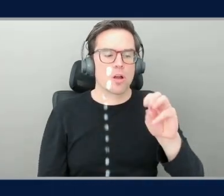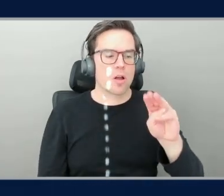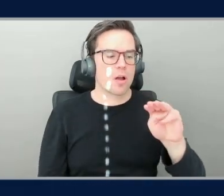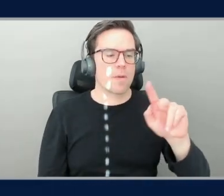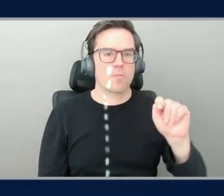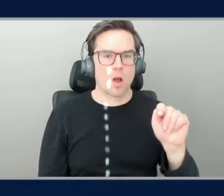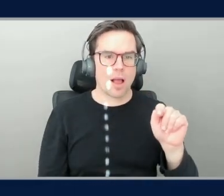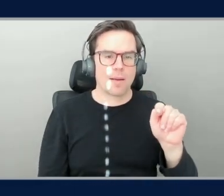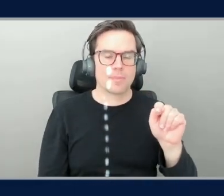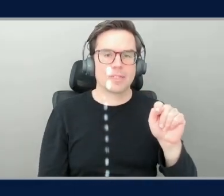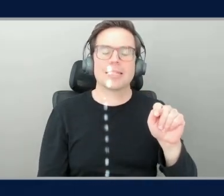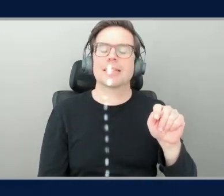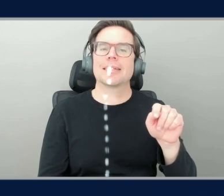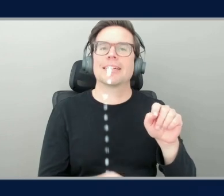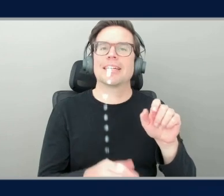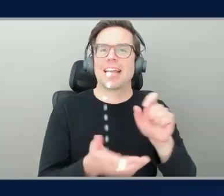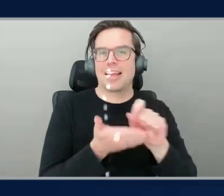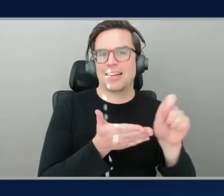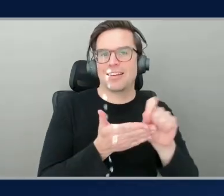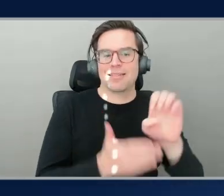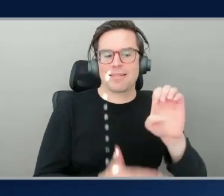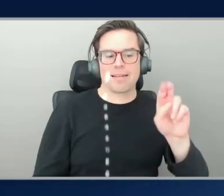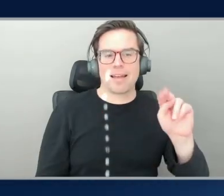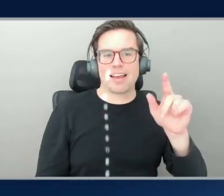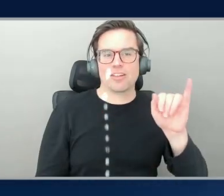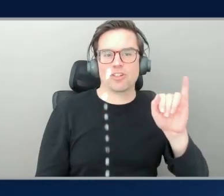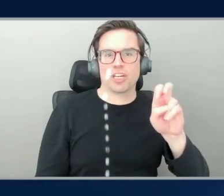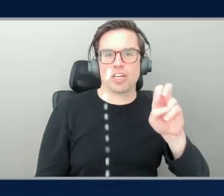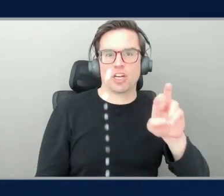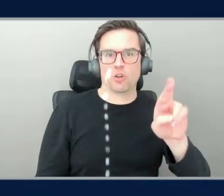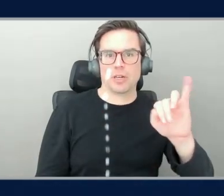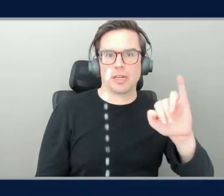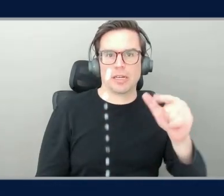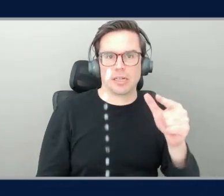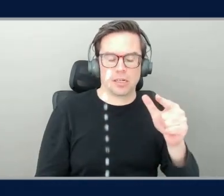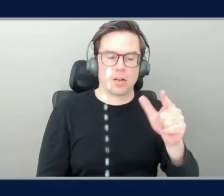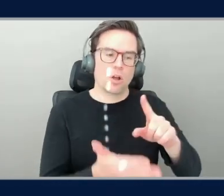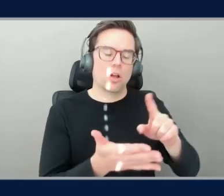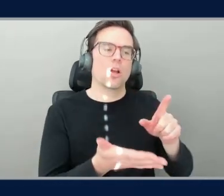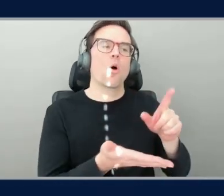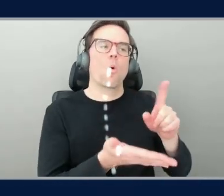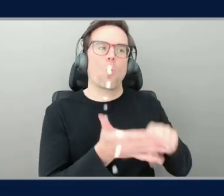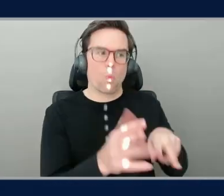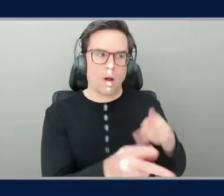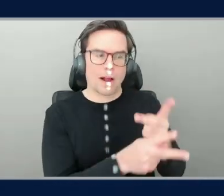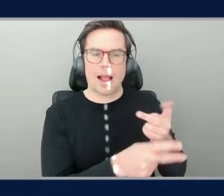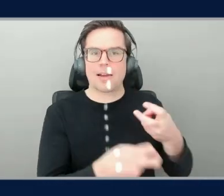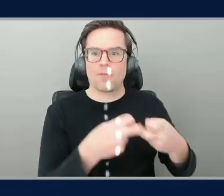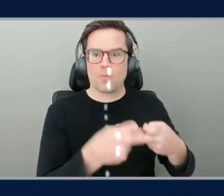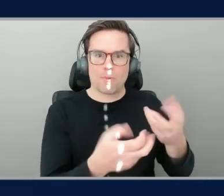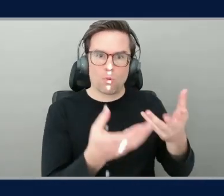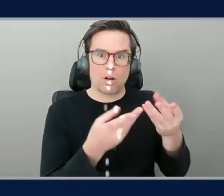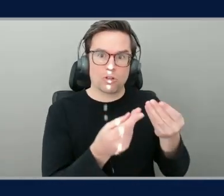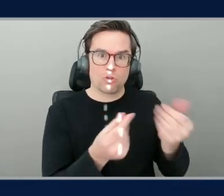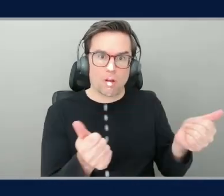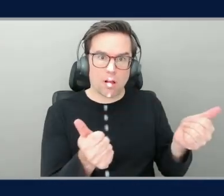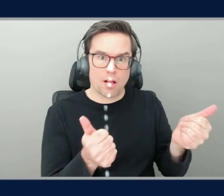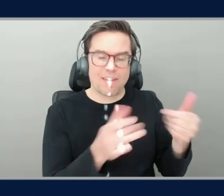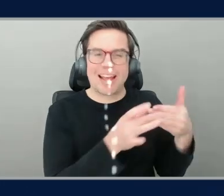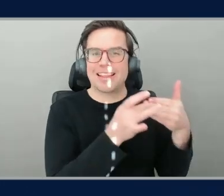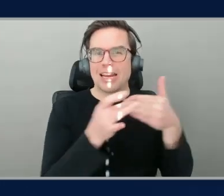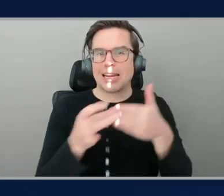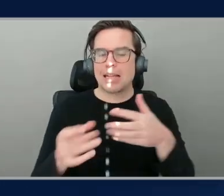tells your coding assistant, this is the problem I want to solve, and this is the guidance I want to give you to help me solve my problem. My colleagues